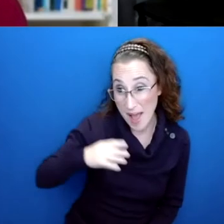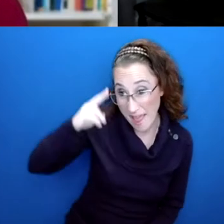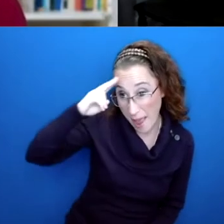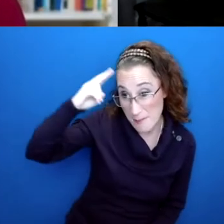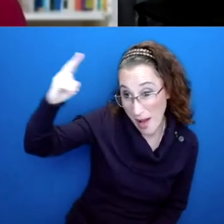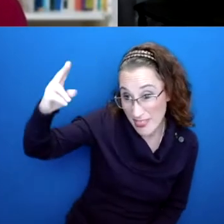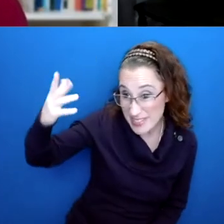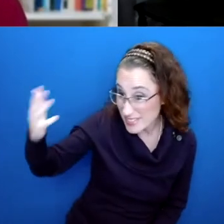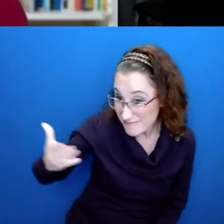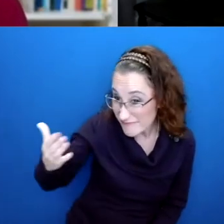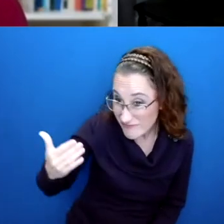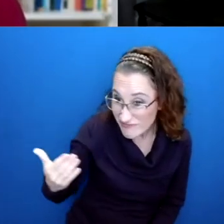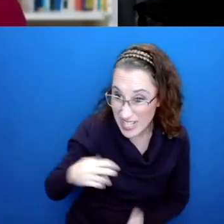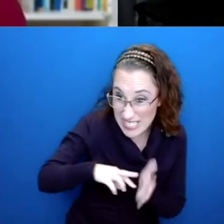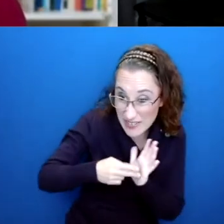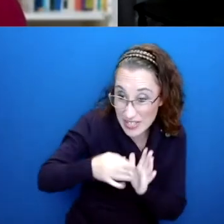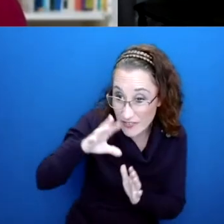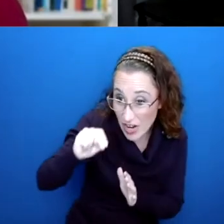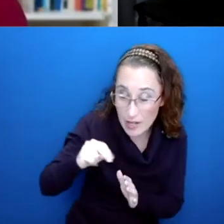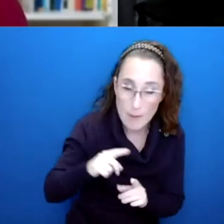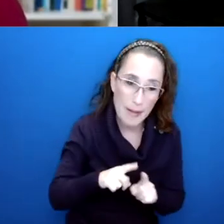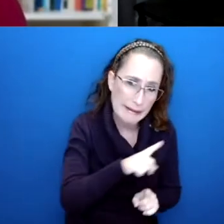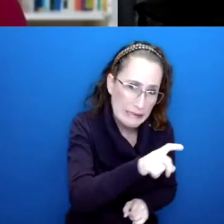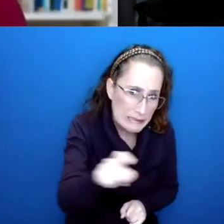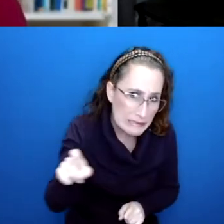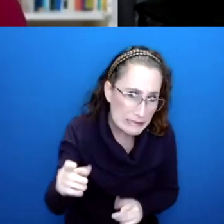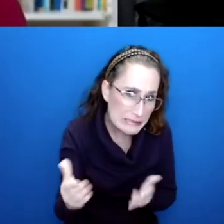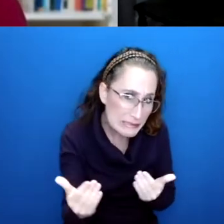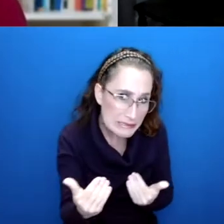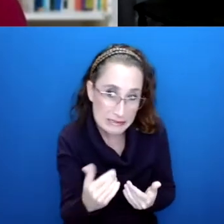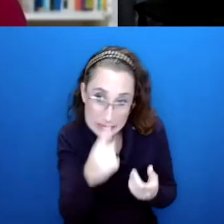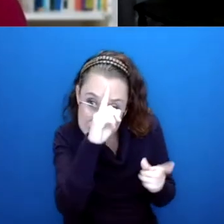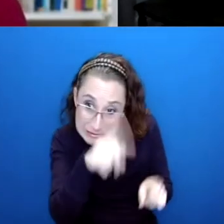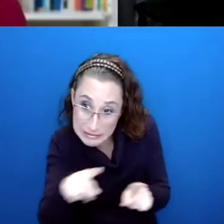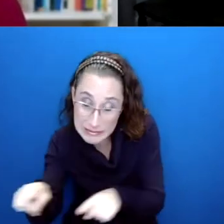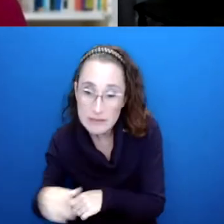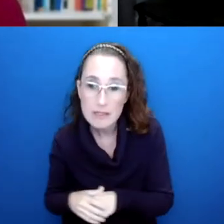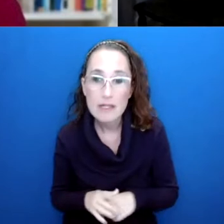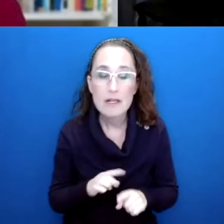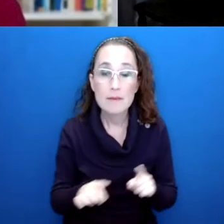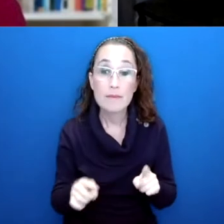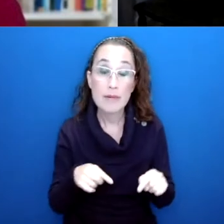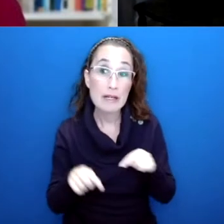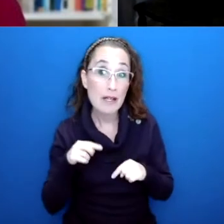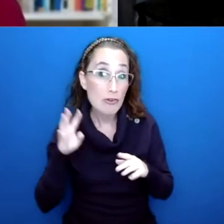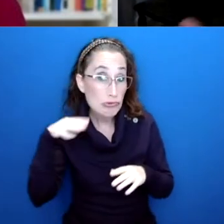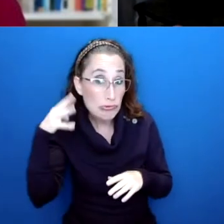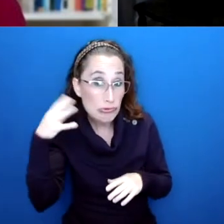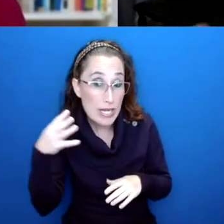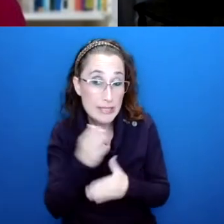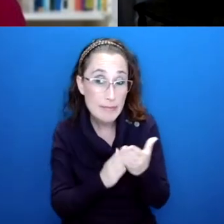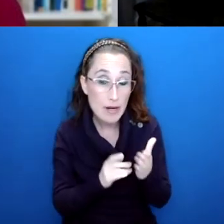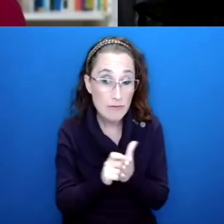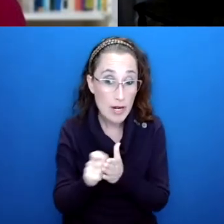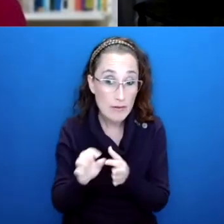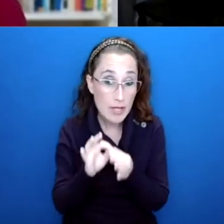wanted to check this with other people, I should back up and say one of the craziest and most most interesting things about the process of writing about fun is that I